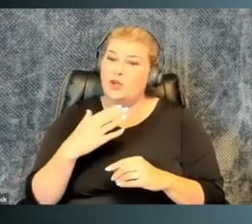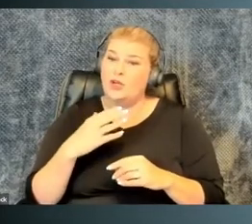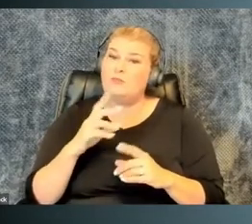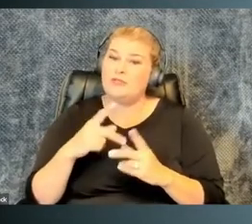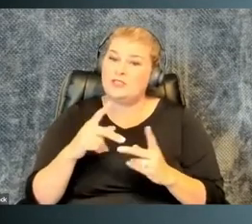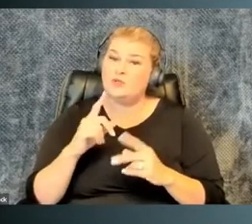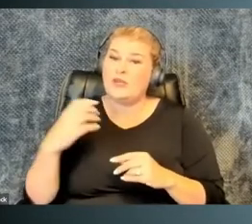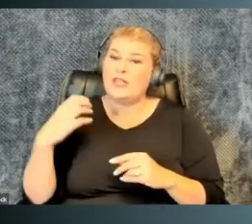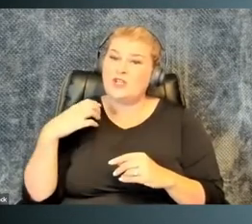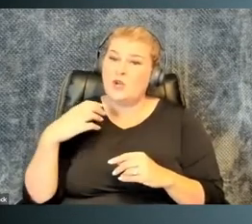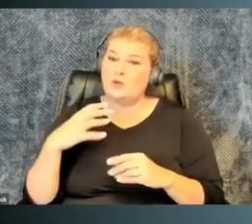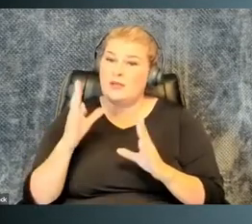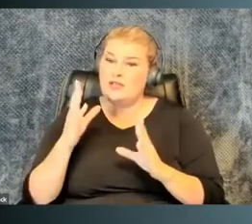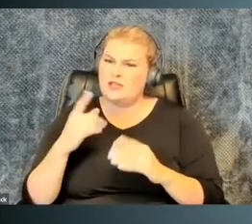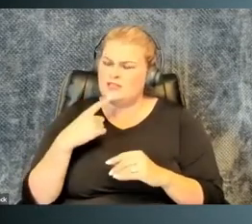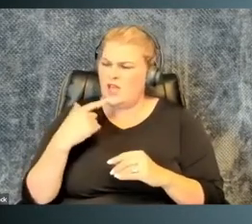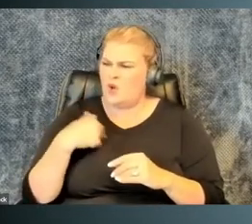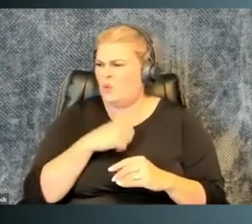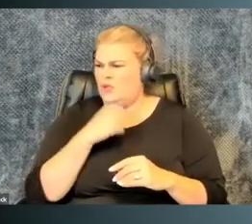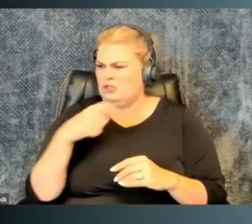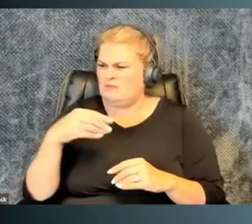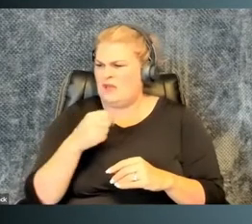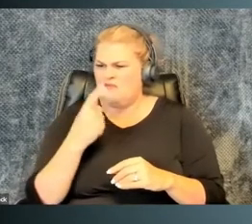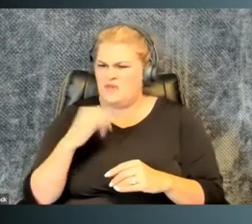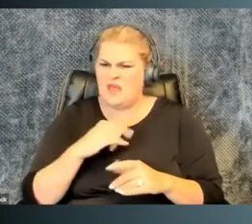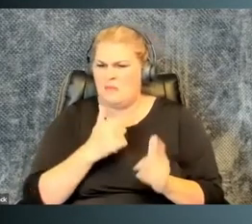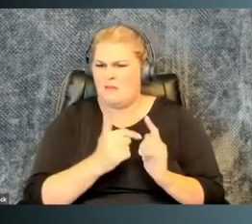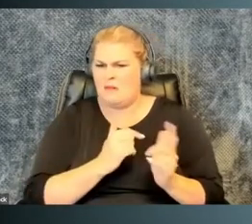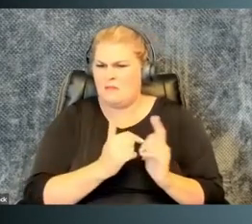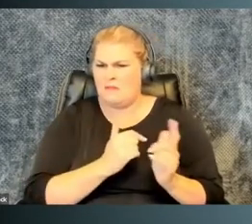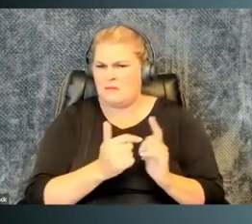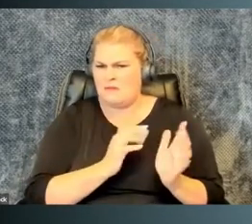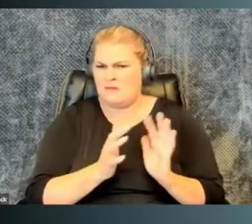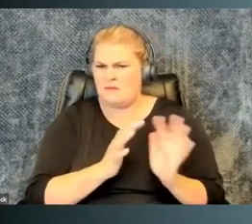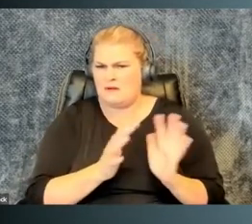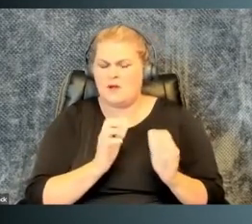in a good position with a chair who was paying attention and who didn't say, well,